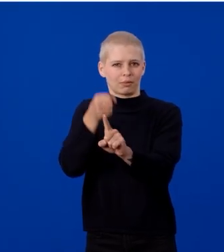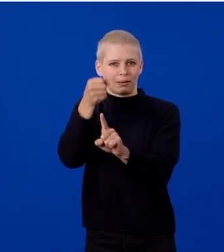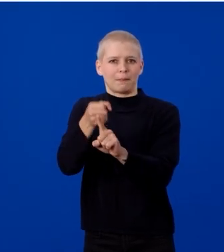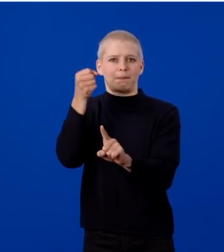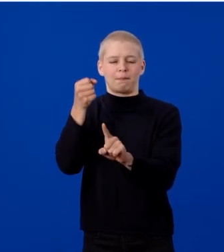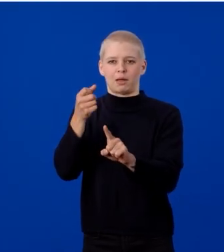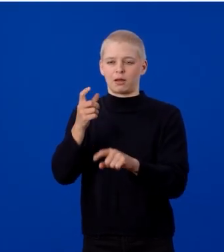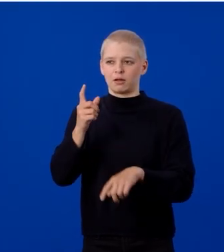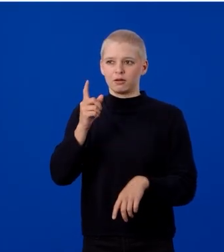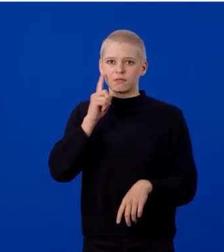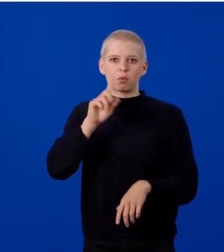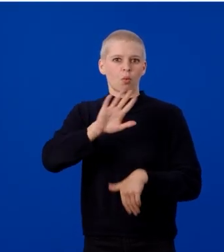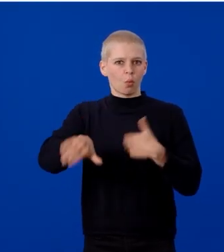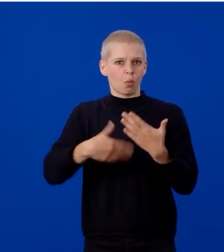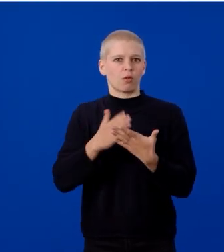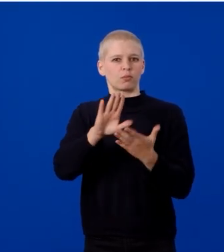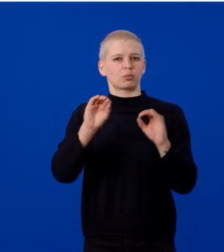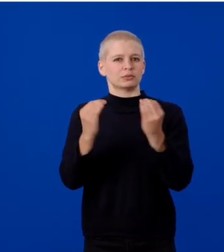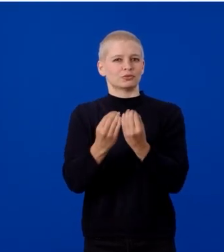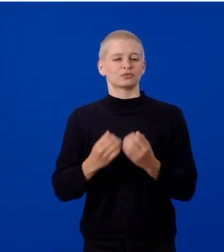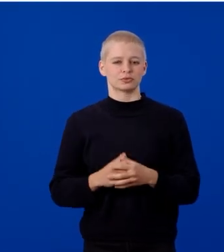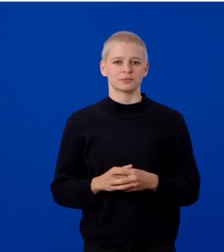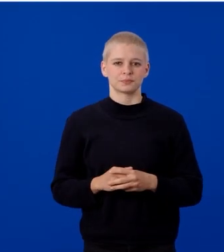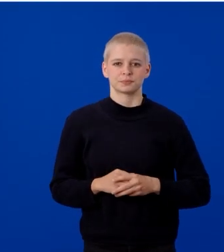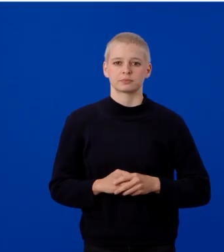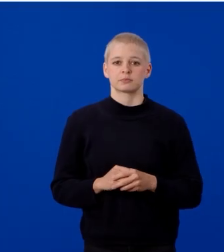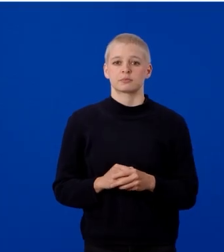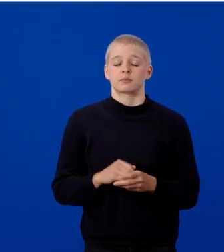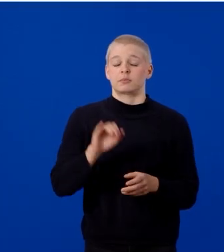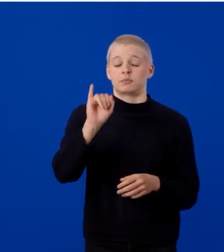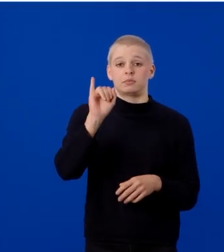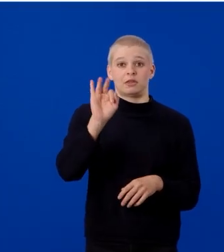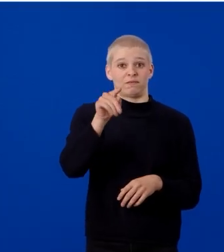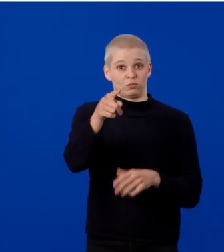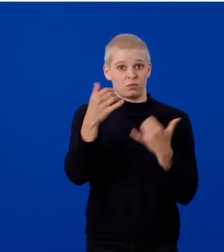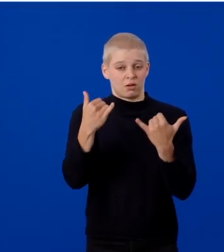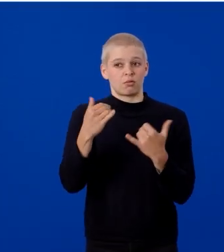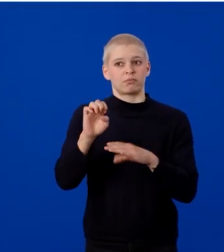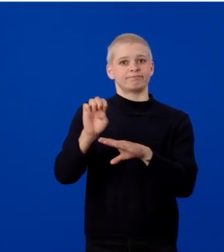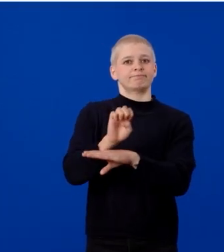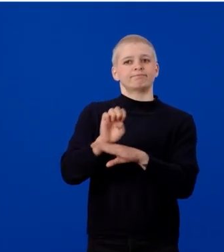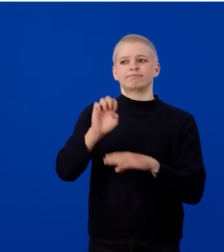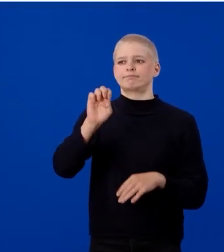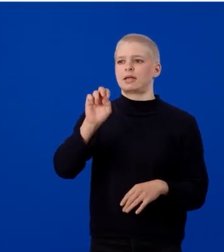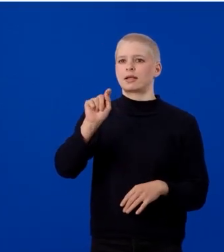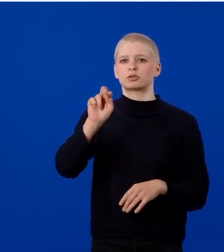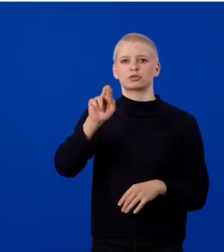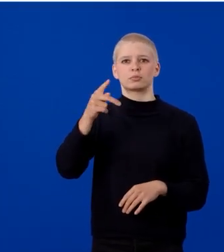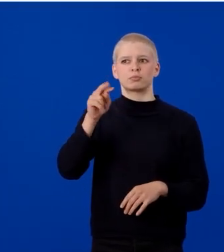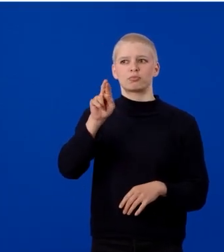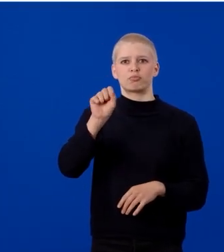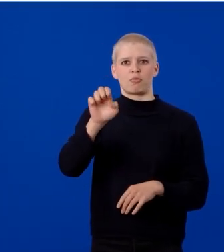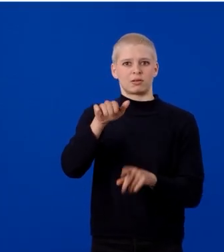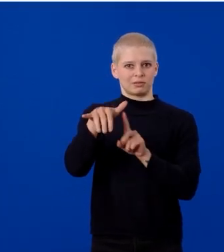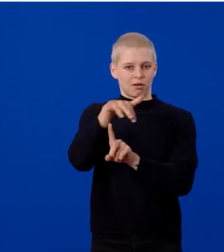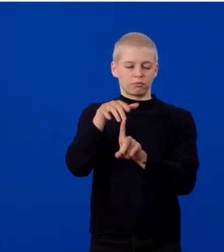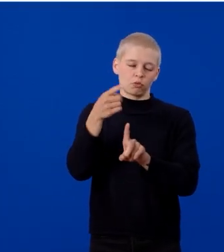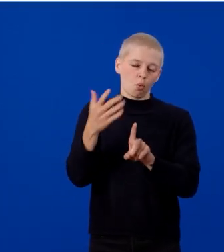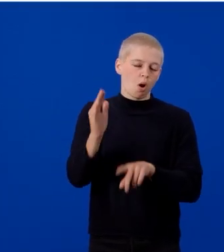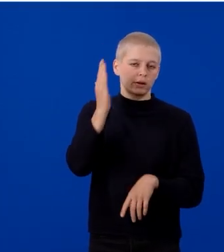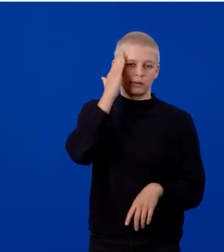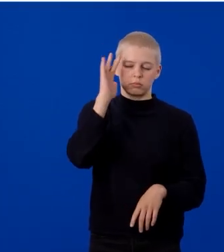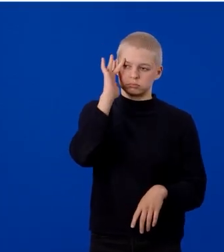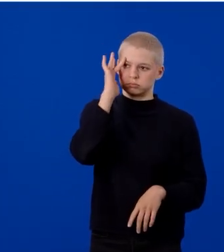across organizations. If you are in an enterprise setting, you know all too well the headaches